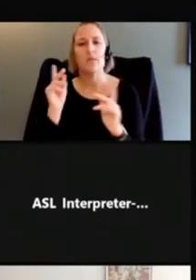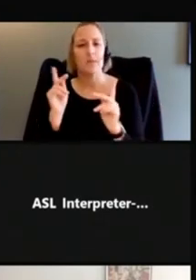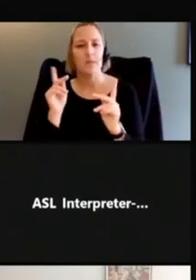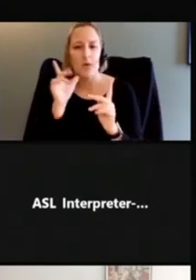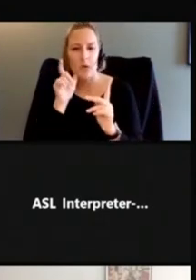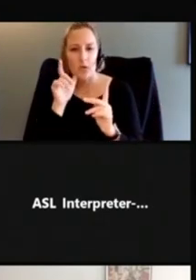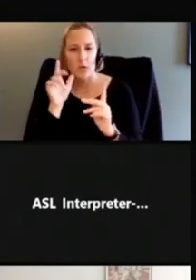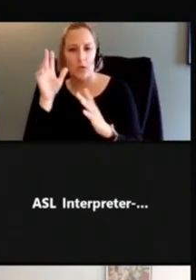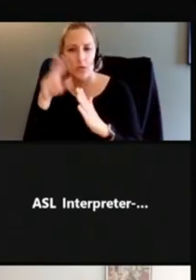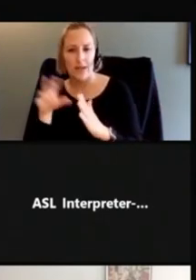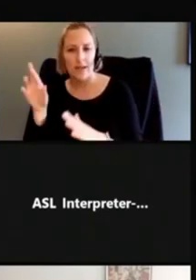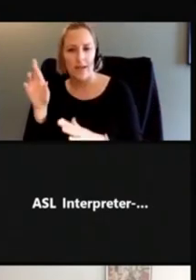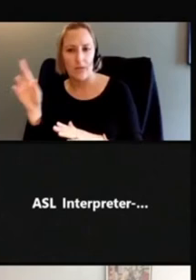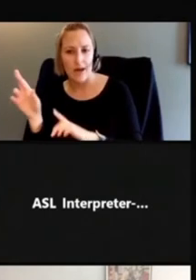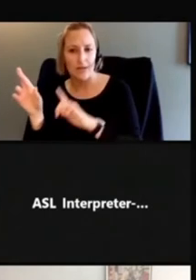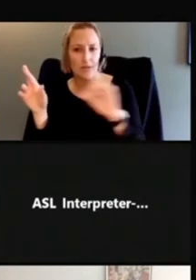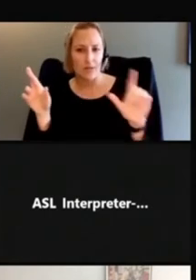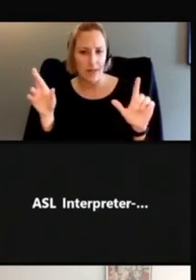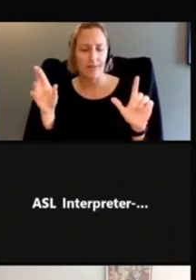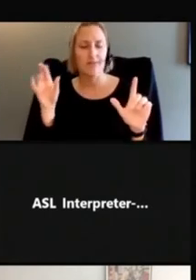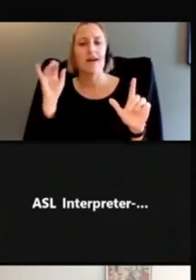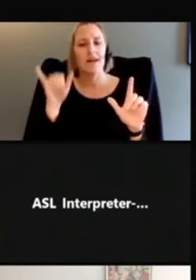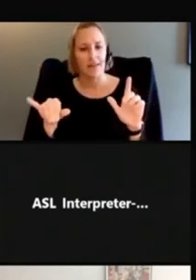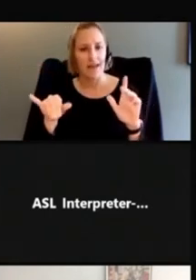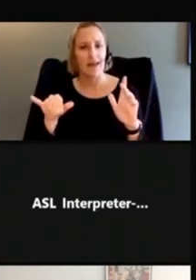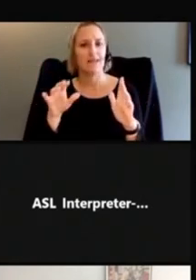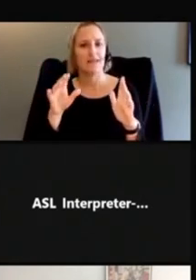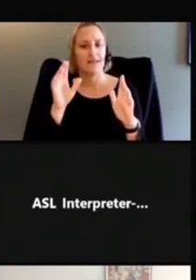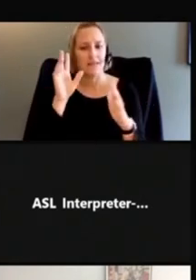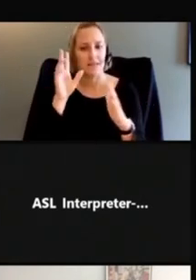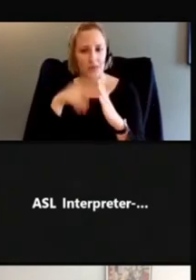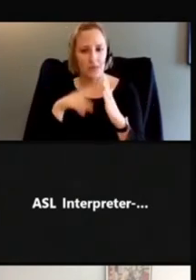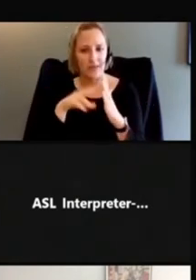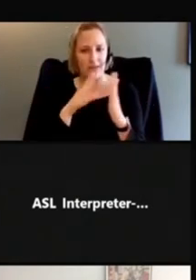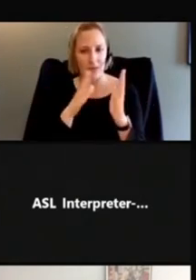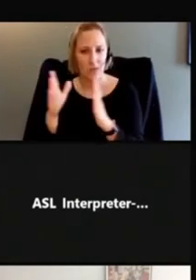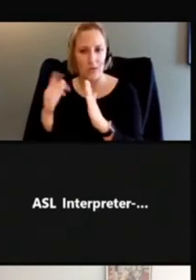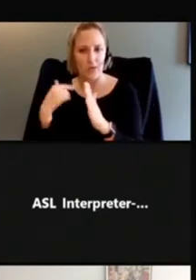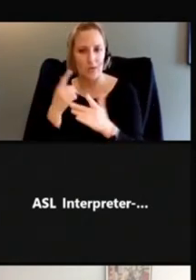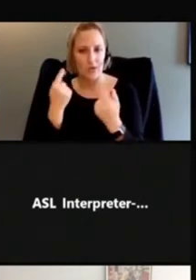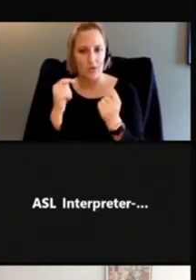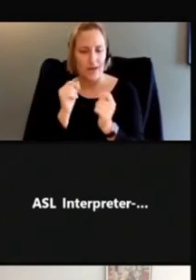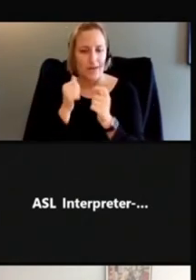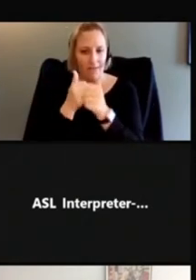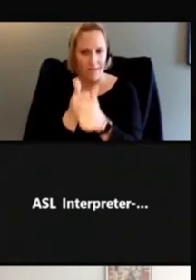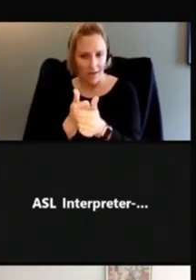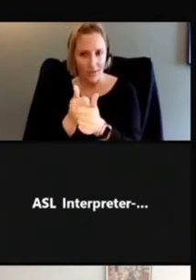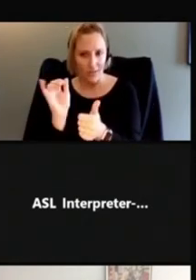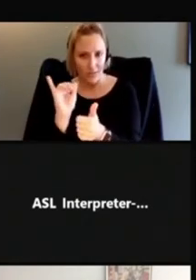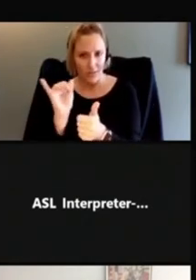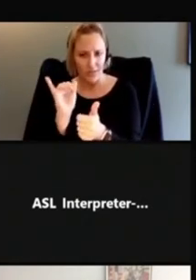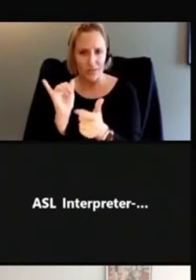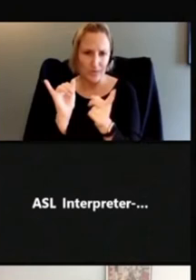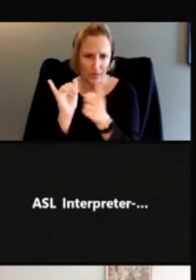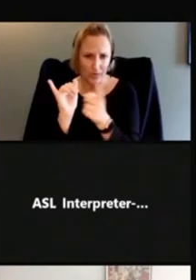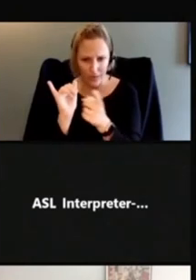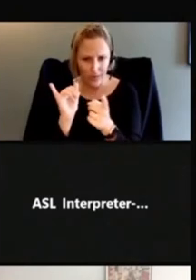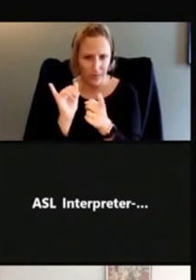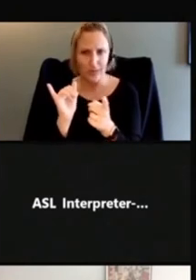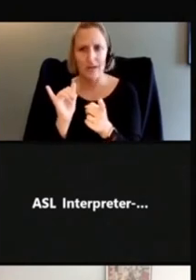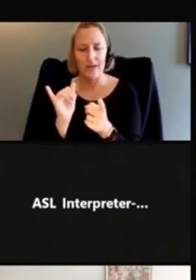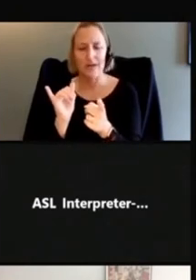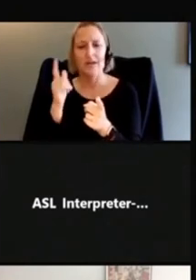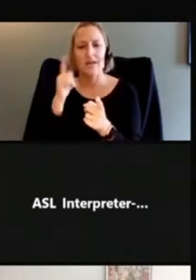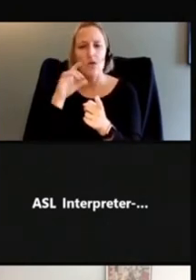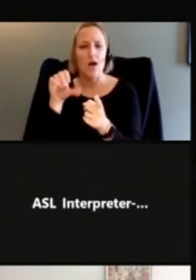that is the reading order that you're trying to follow as well. So for Hebrew or Arabic